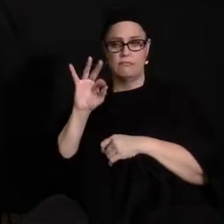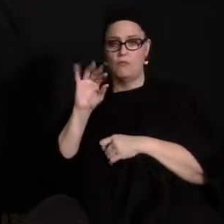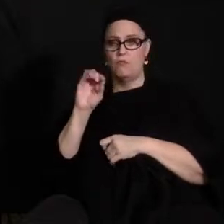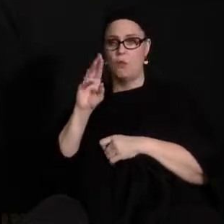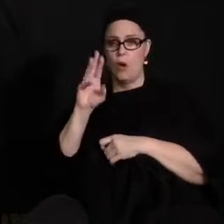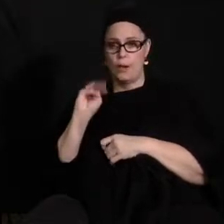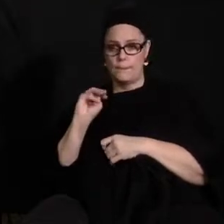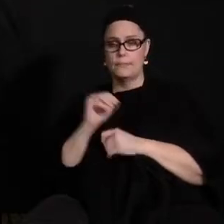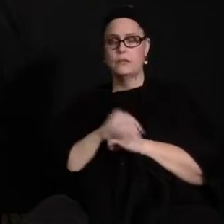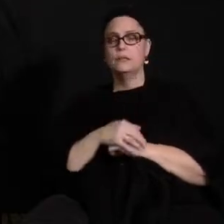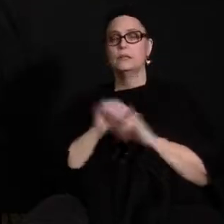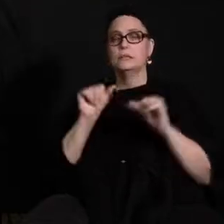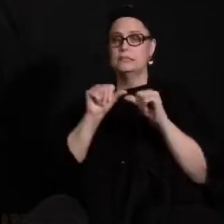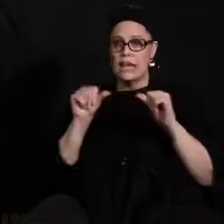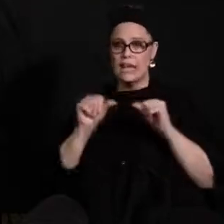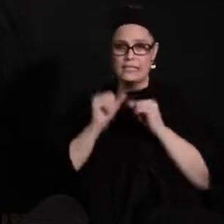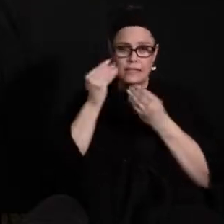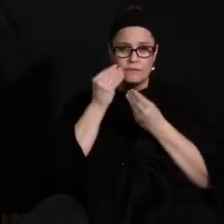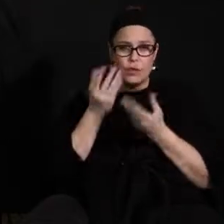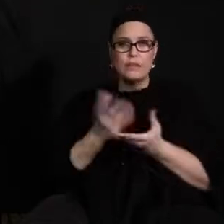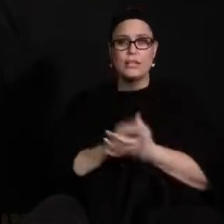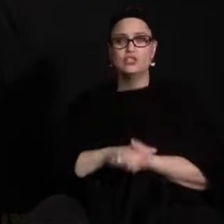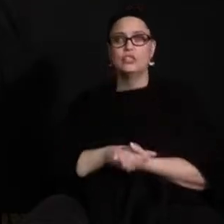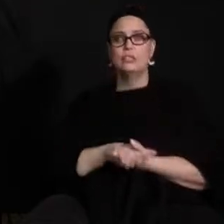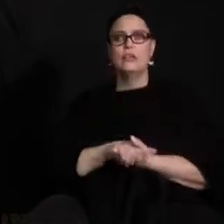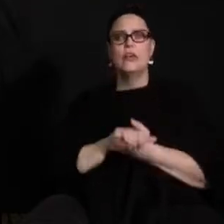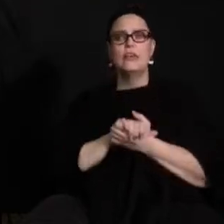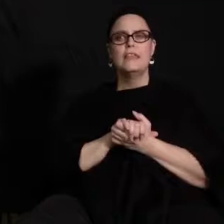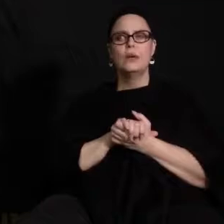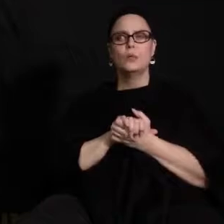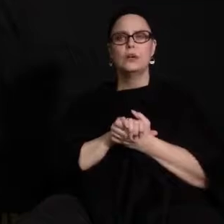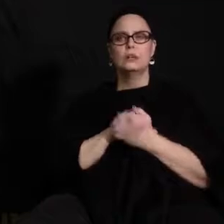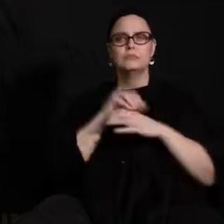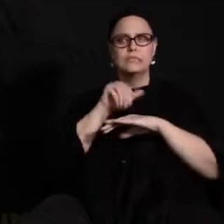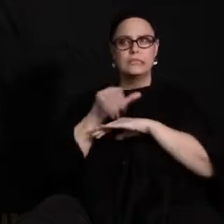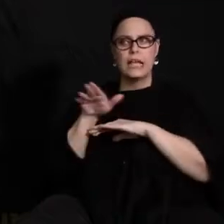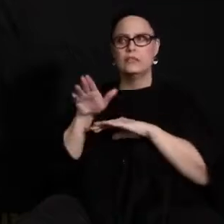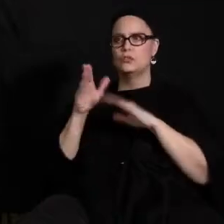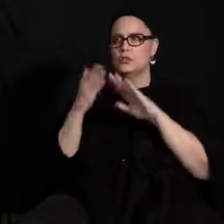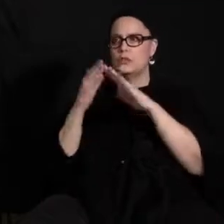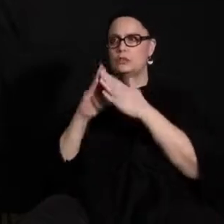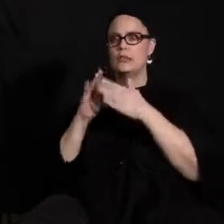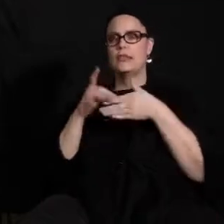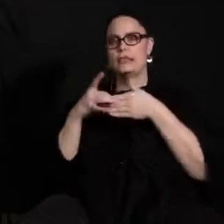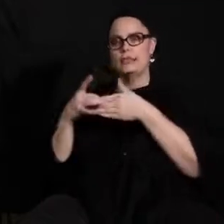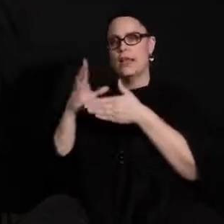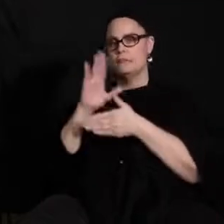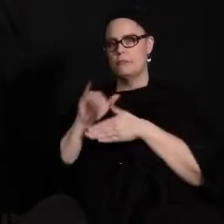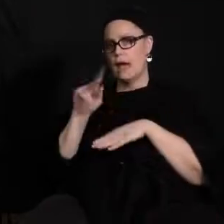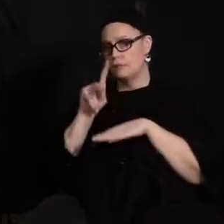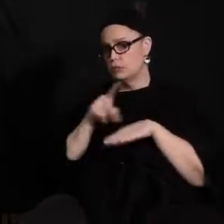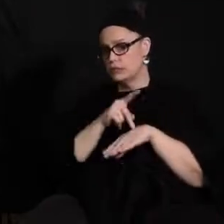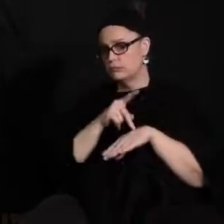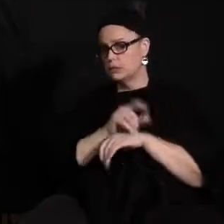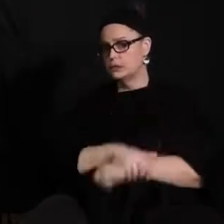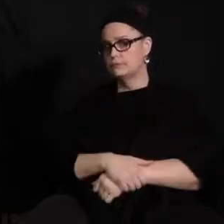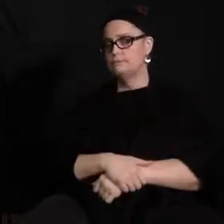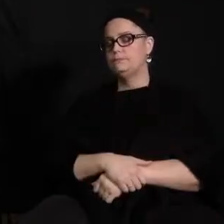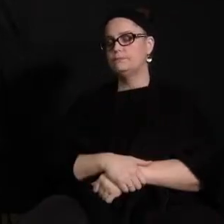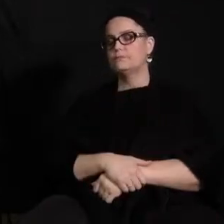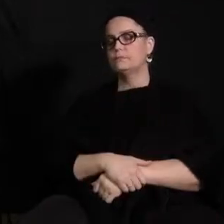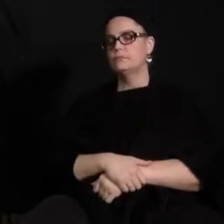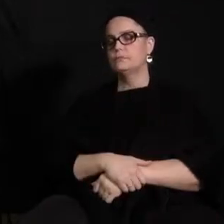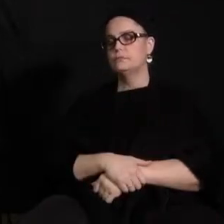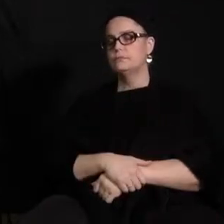site uh informations that are going out to um communities that are led by our principals and with that um i just want to quickly